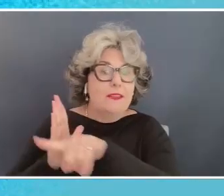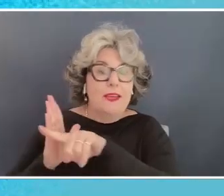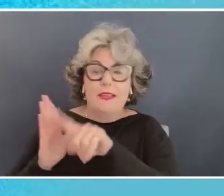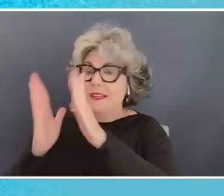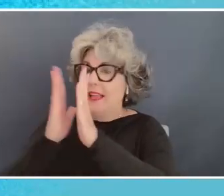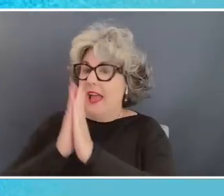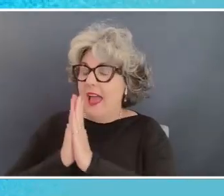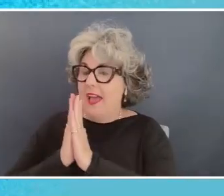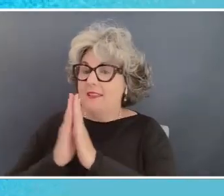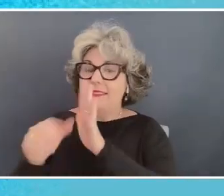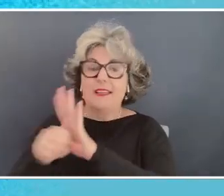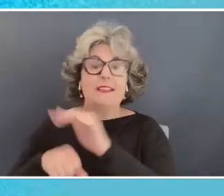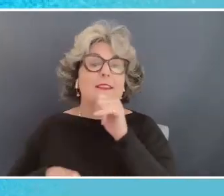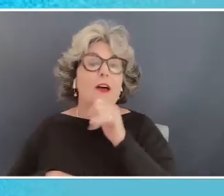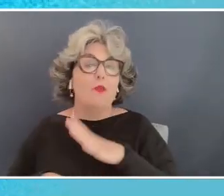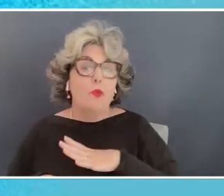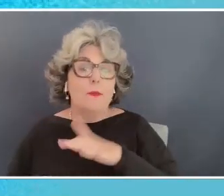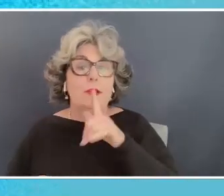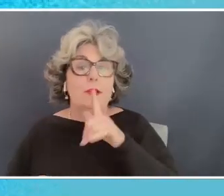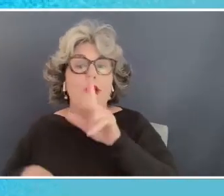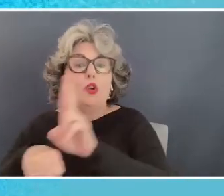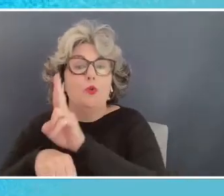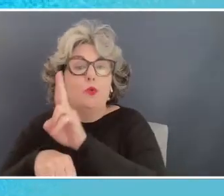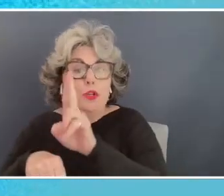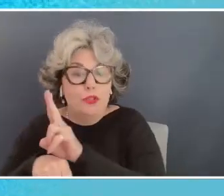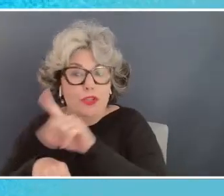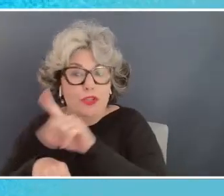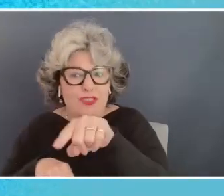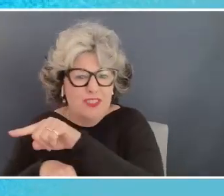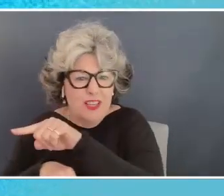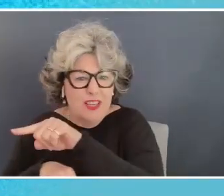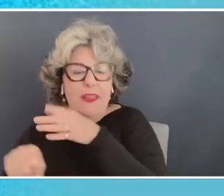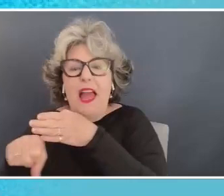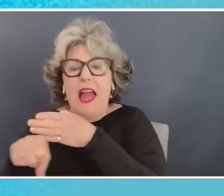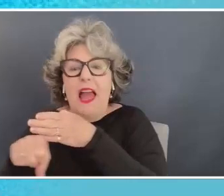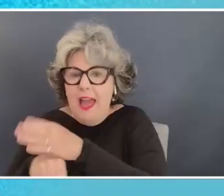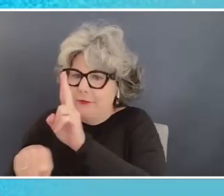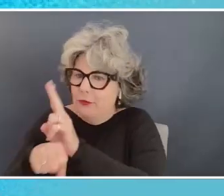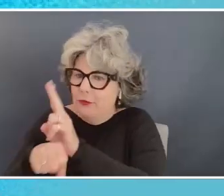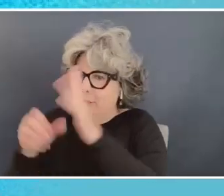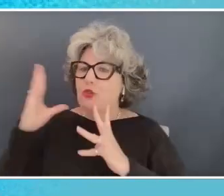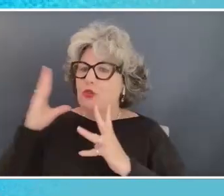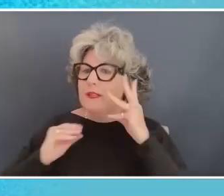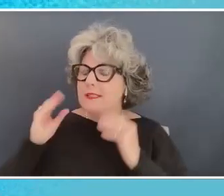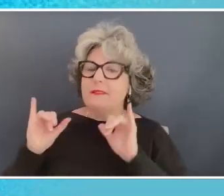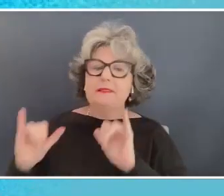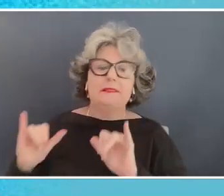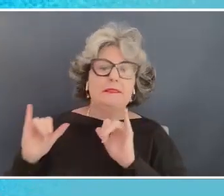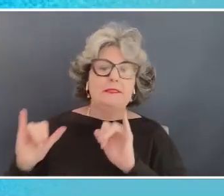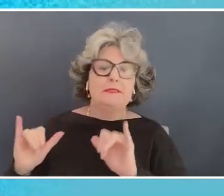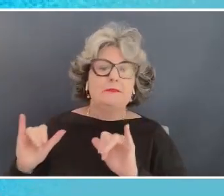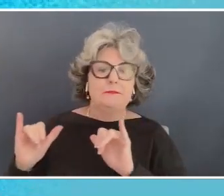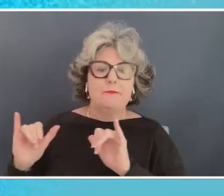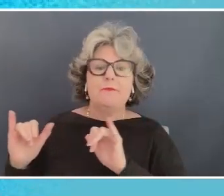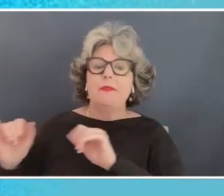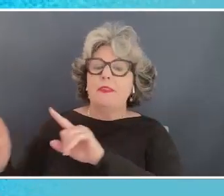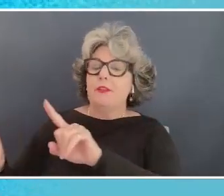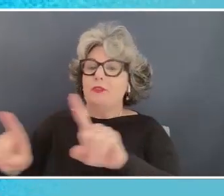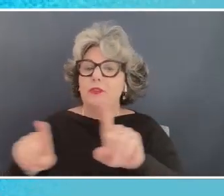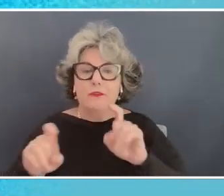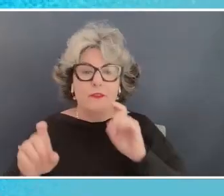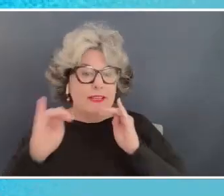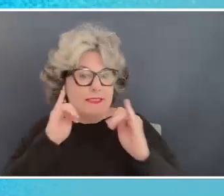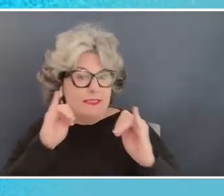women who would actually use them and they found out after some user experience surveys and interviews with these women